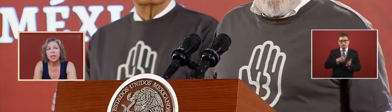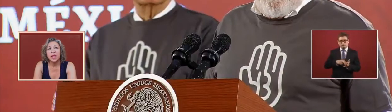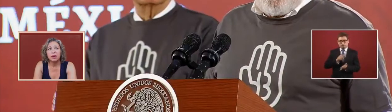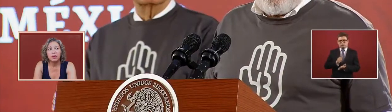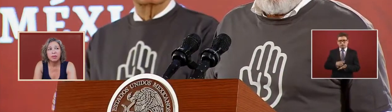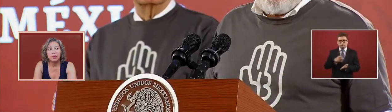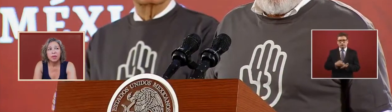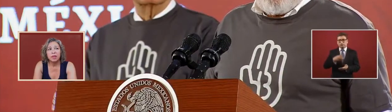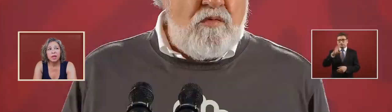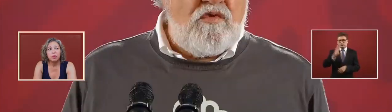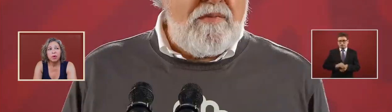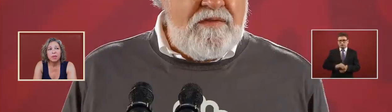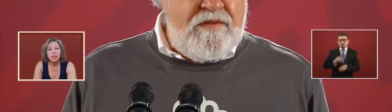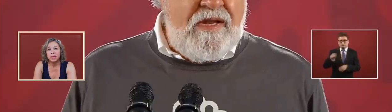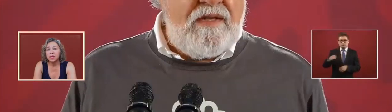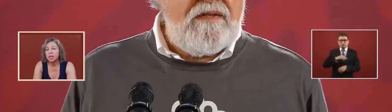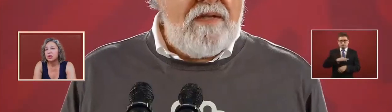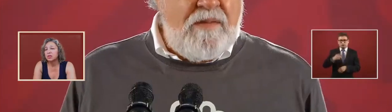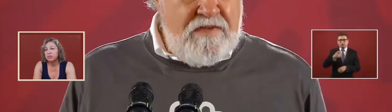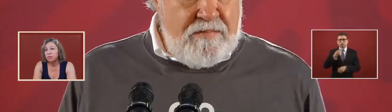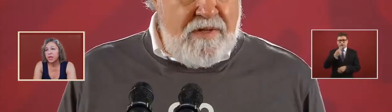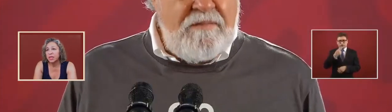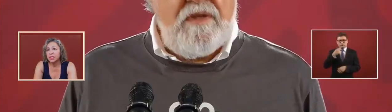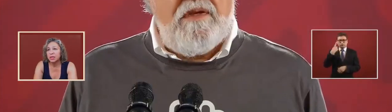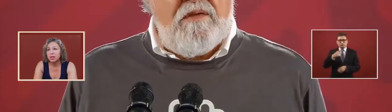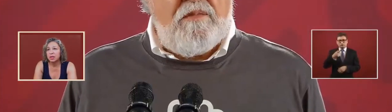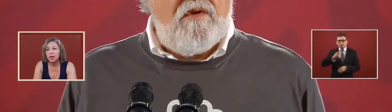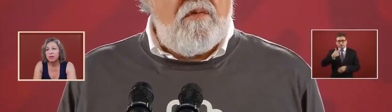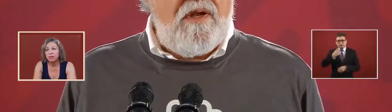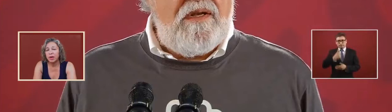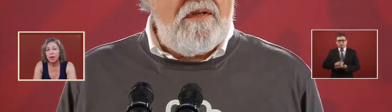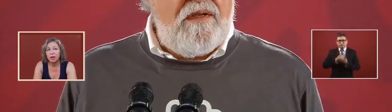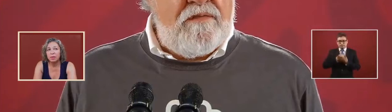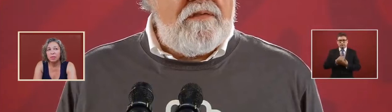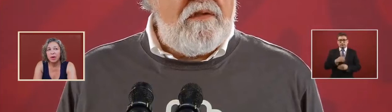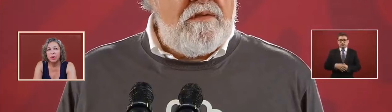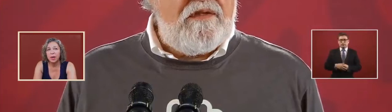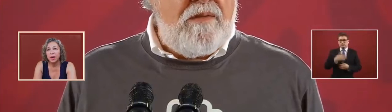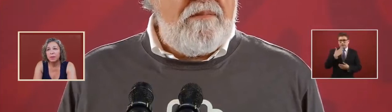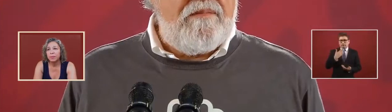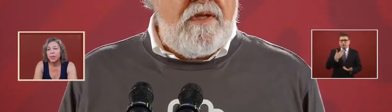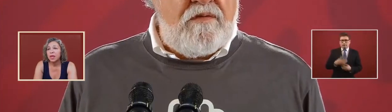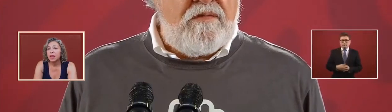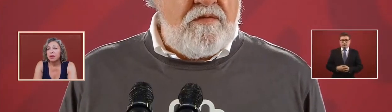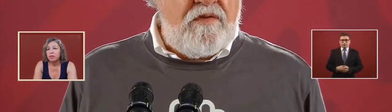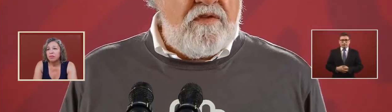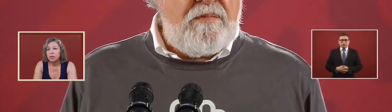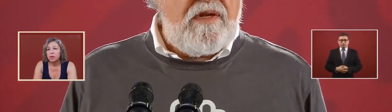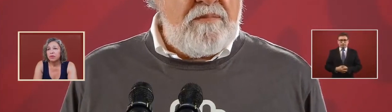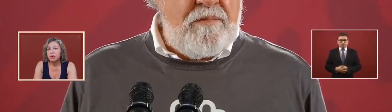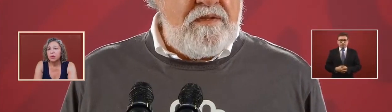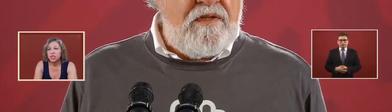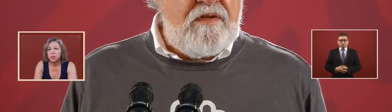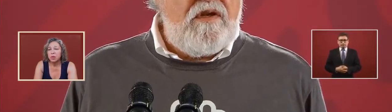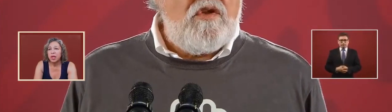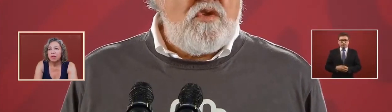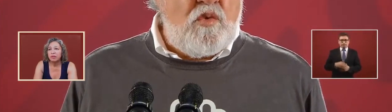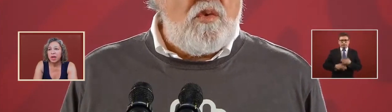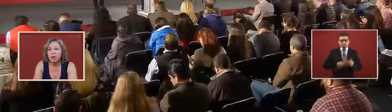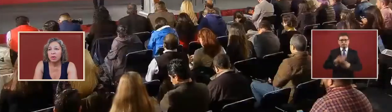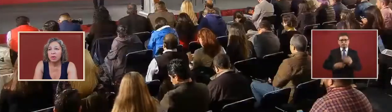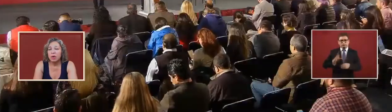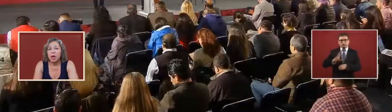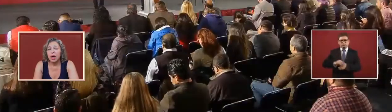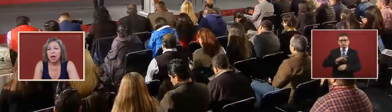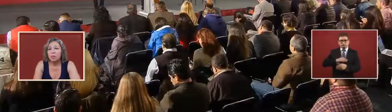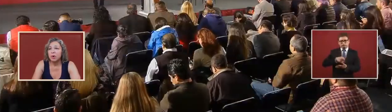legal that permits the use of medicinal of marijuana for which we have